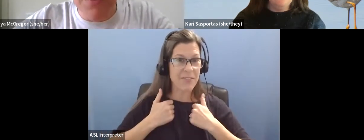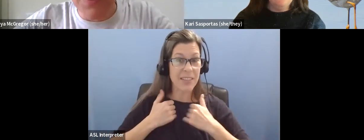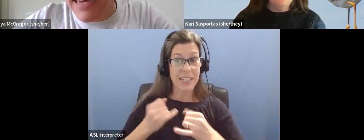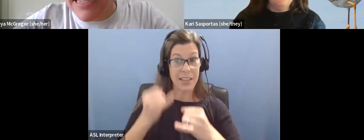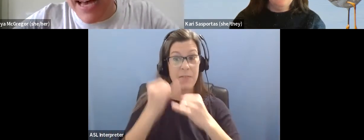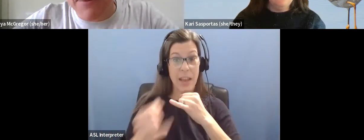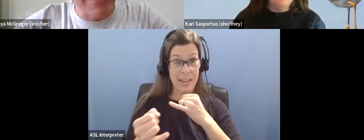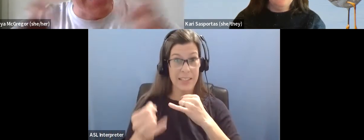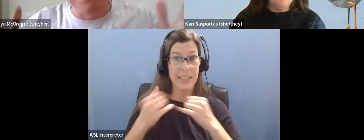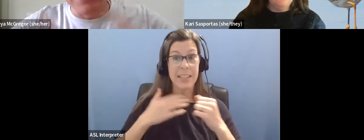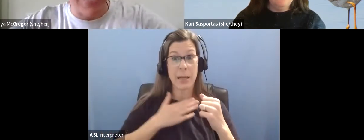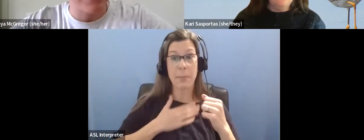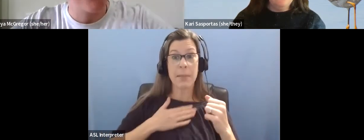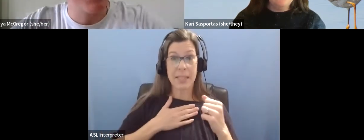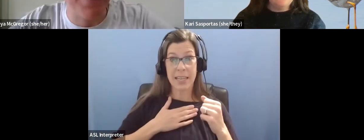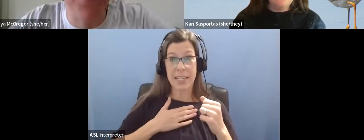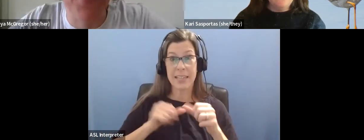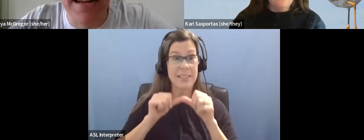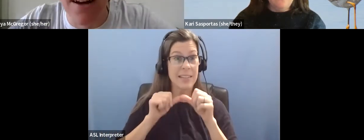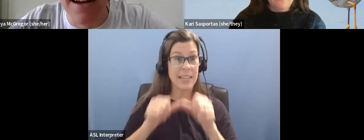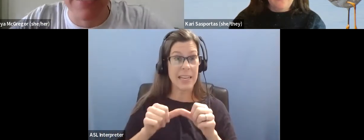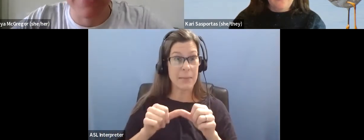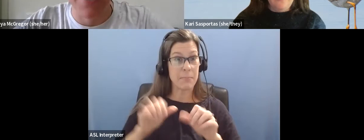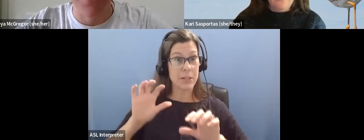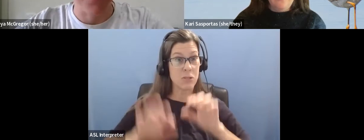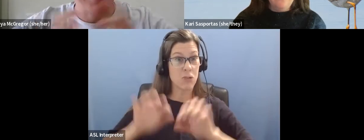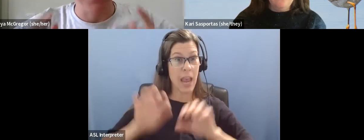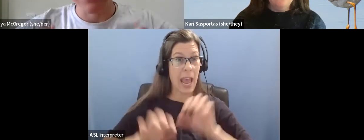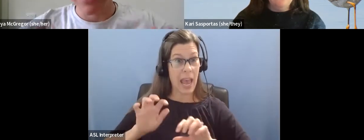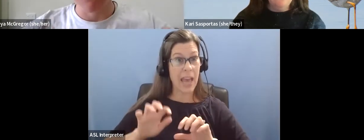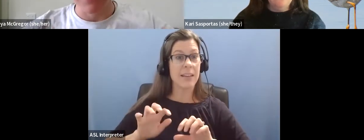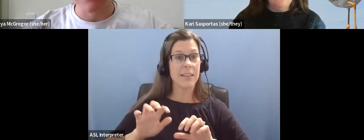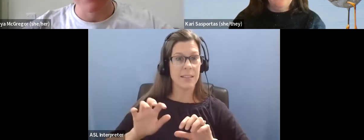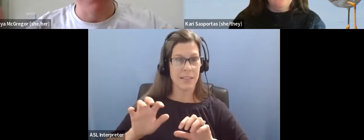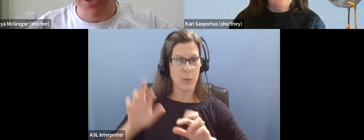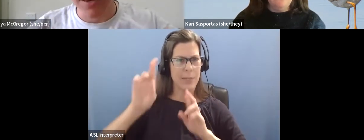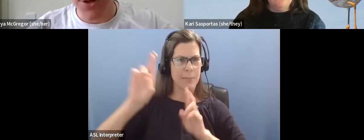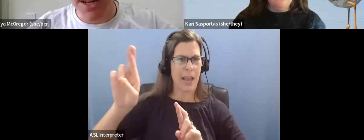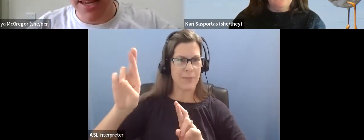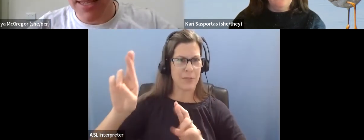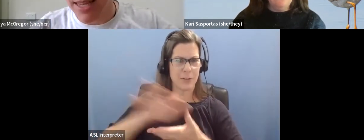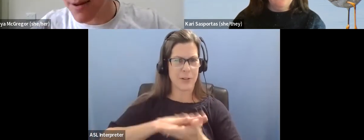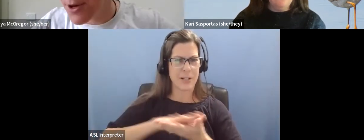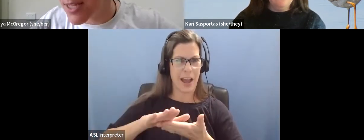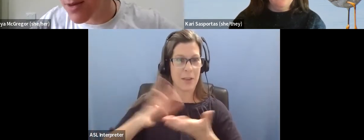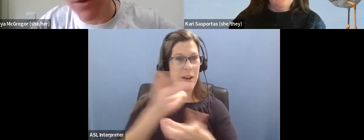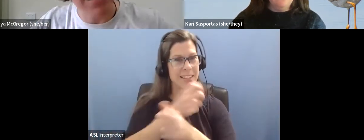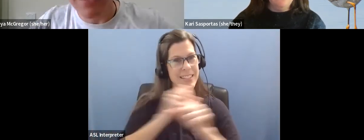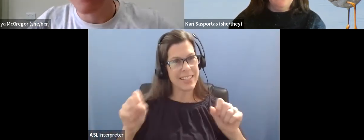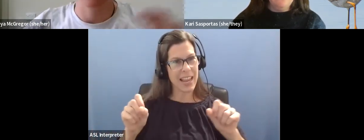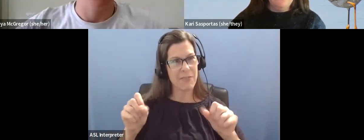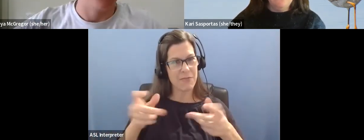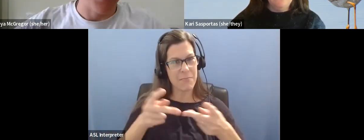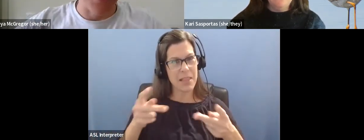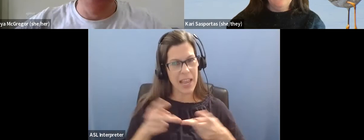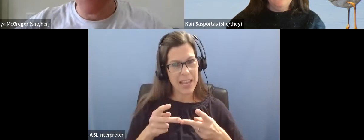Finally, please just keep the chat respectful and kind. We want this to be a safe place. The birding community is an in-person community.